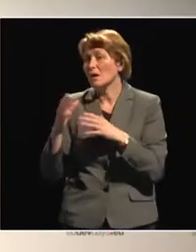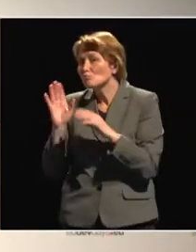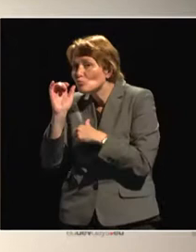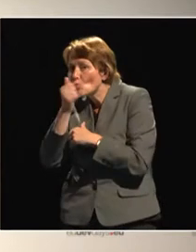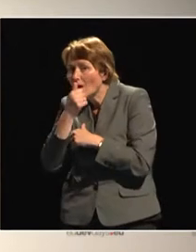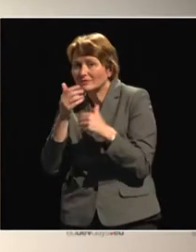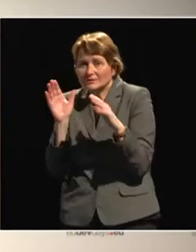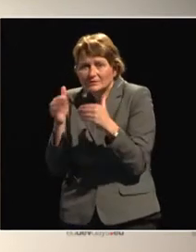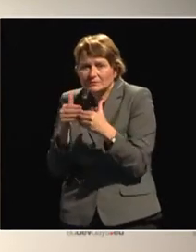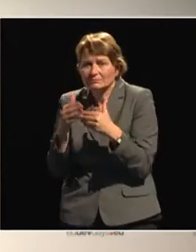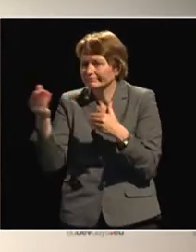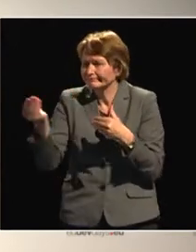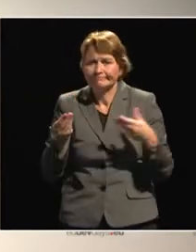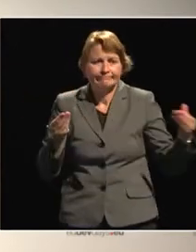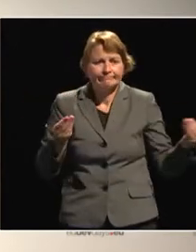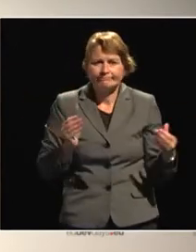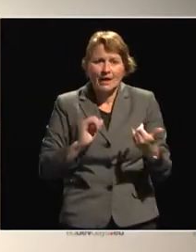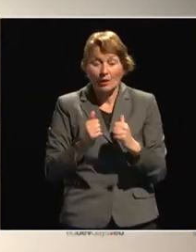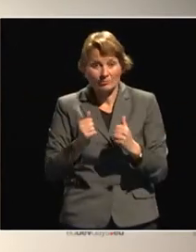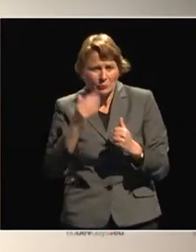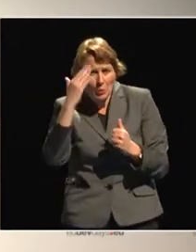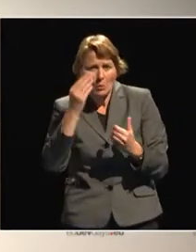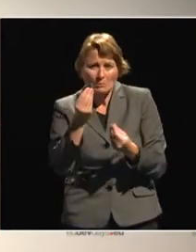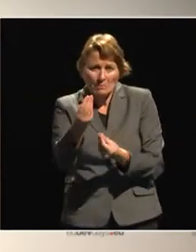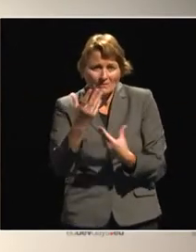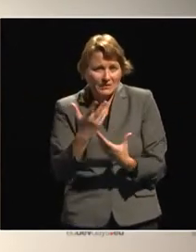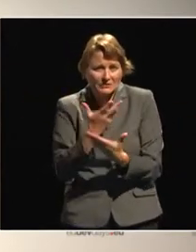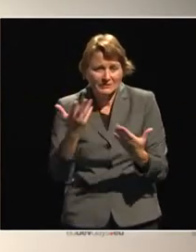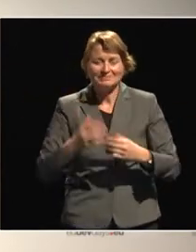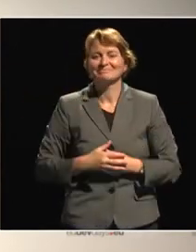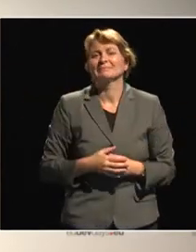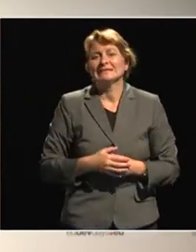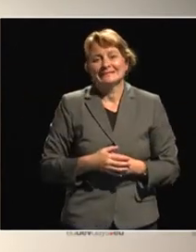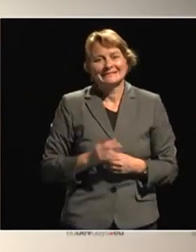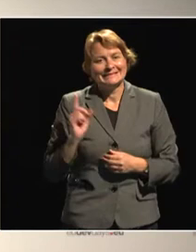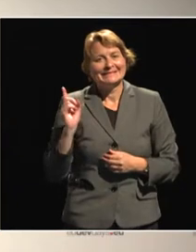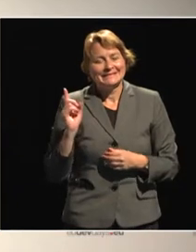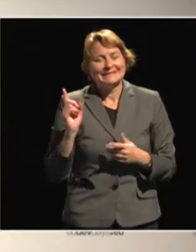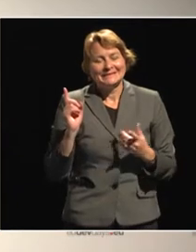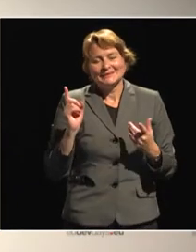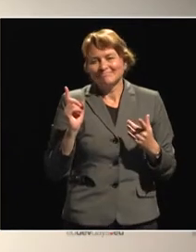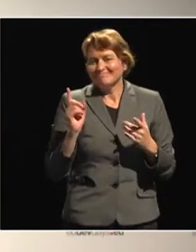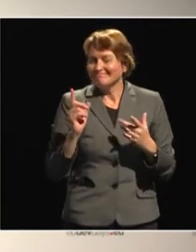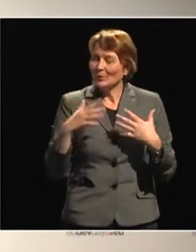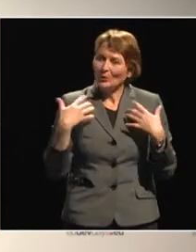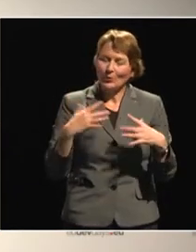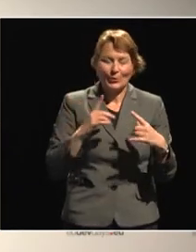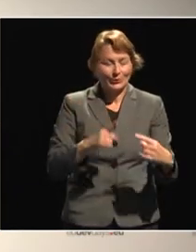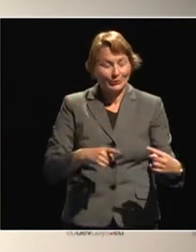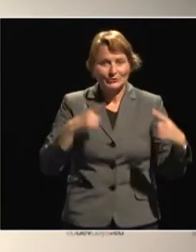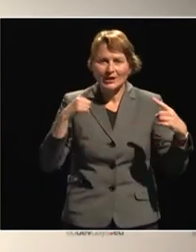on that? Yes. This is a big challenge for international